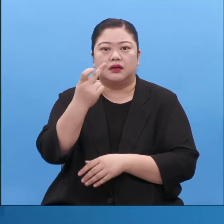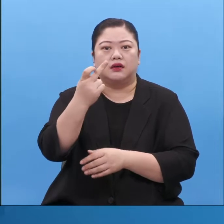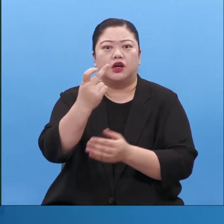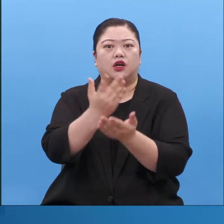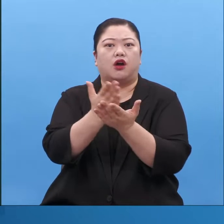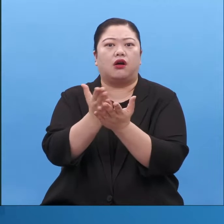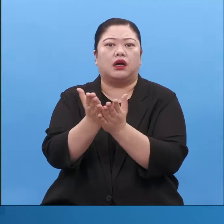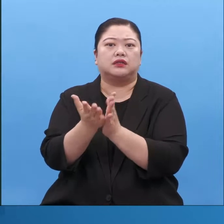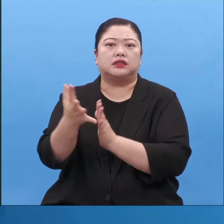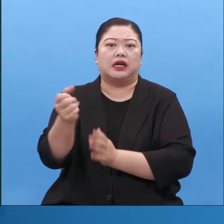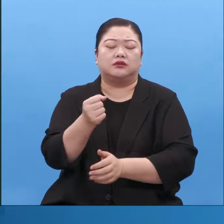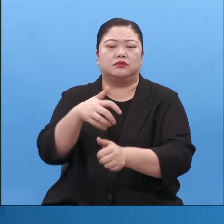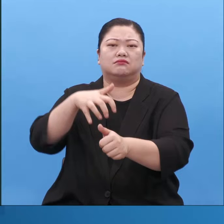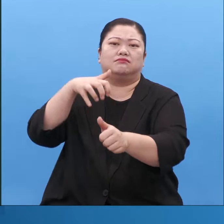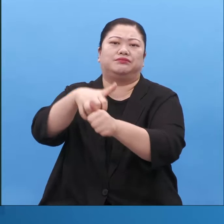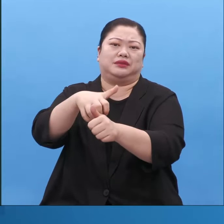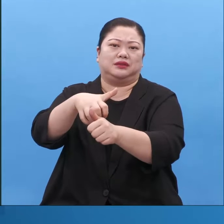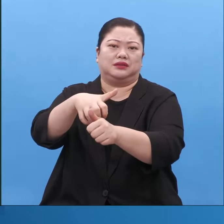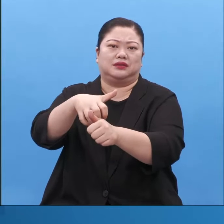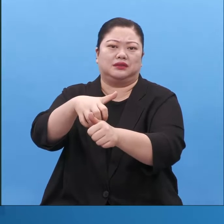with the spiritual power